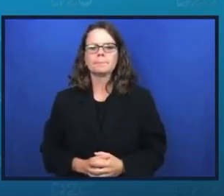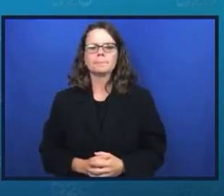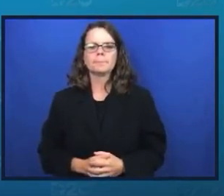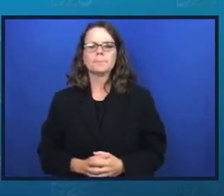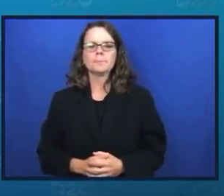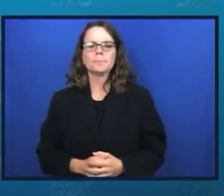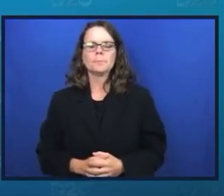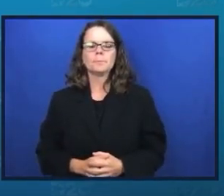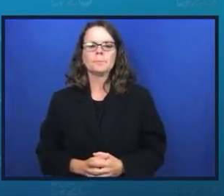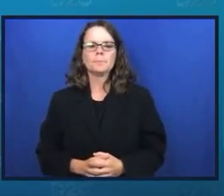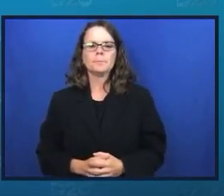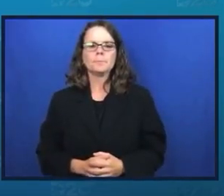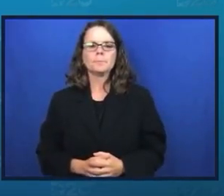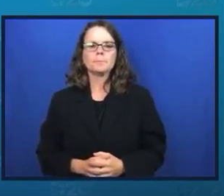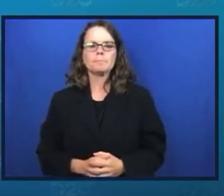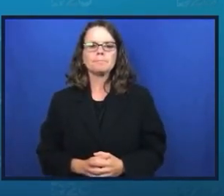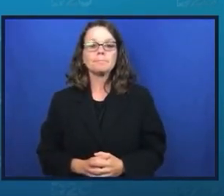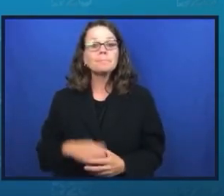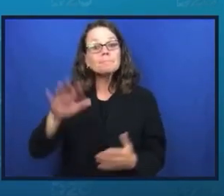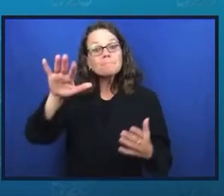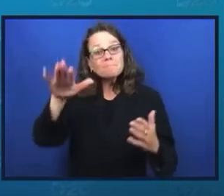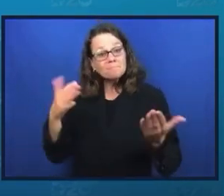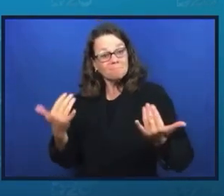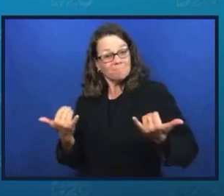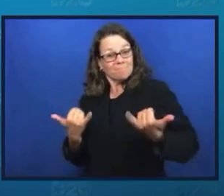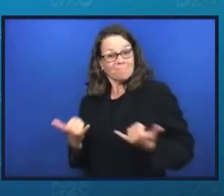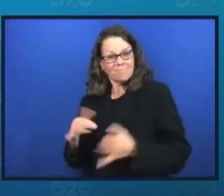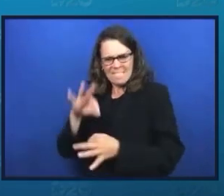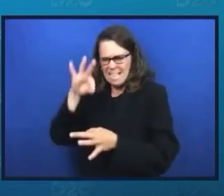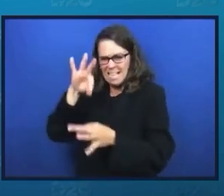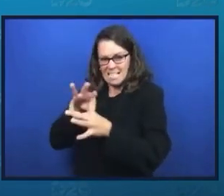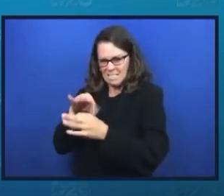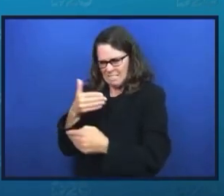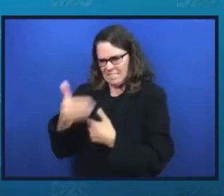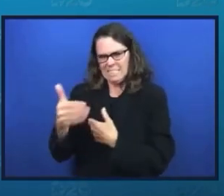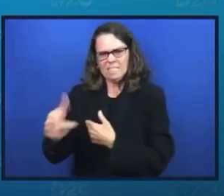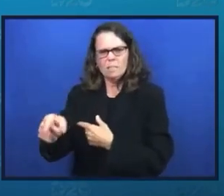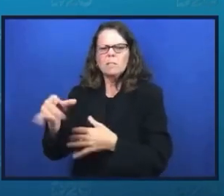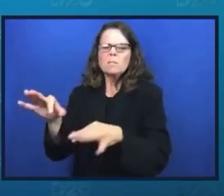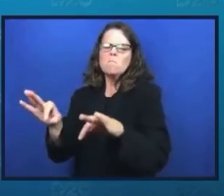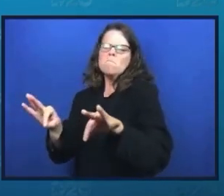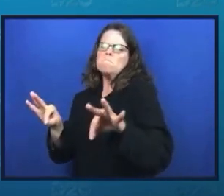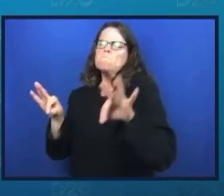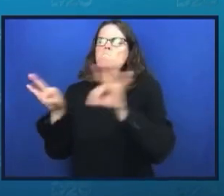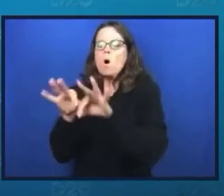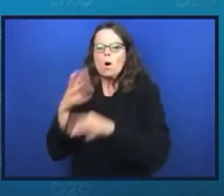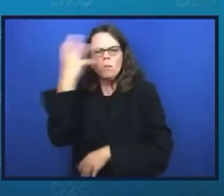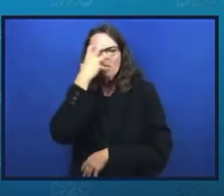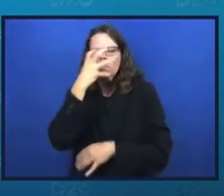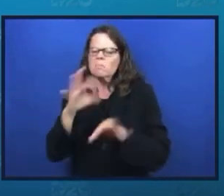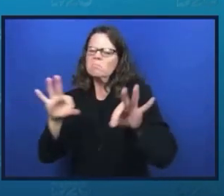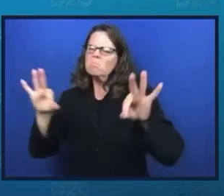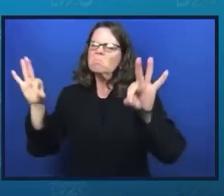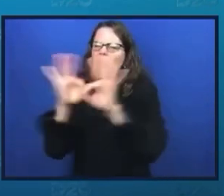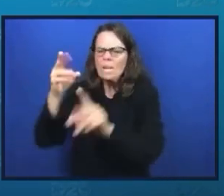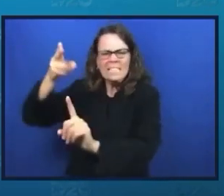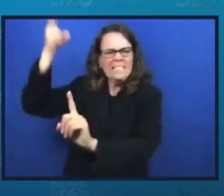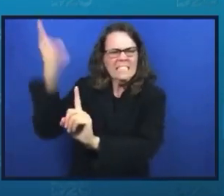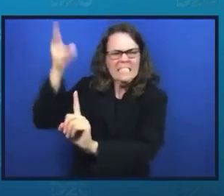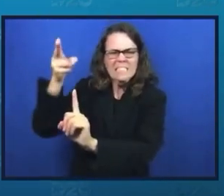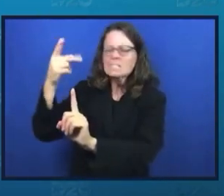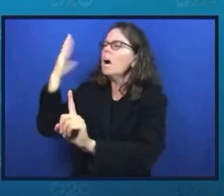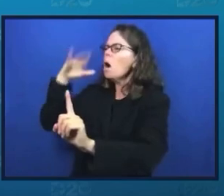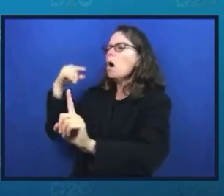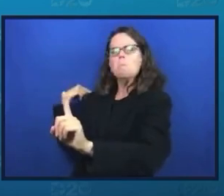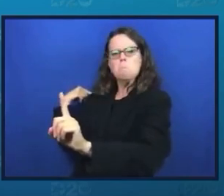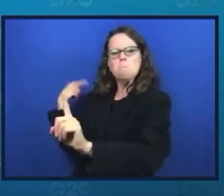This year's election is very important. It probably be the most important election we've had in years. I recommend strongly, based on the division in